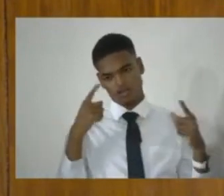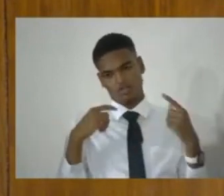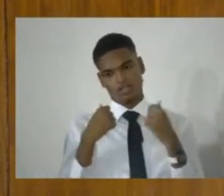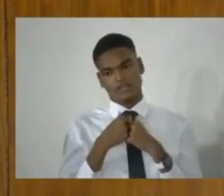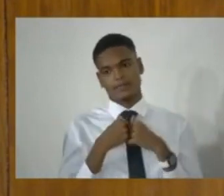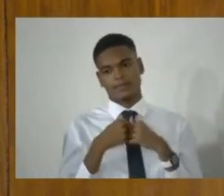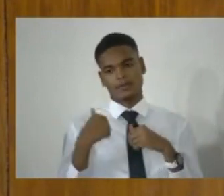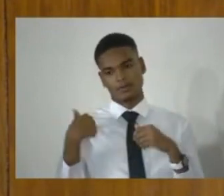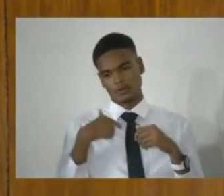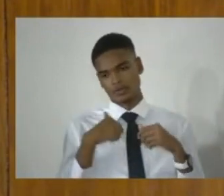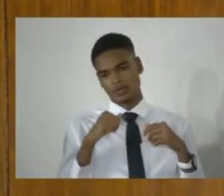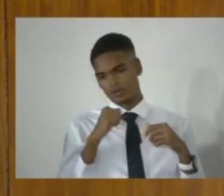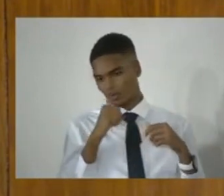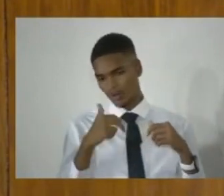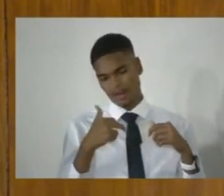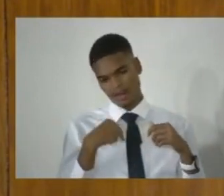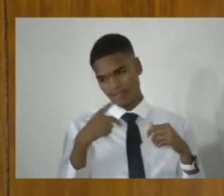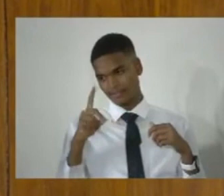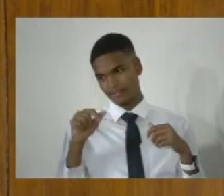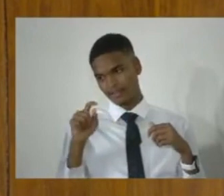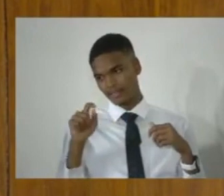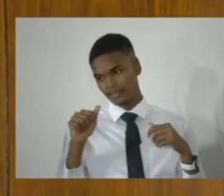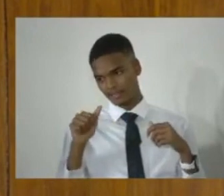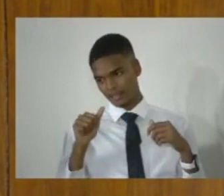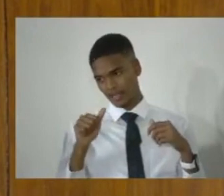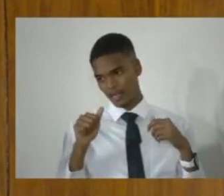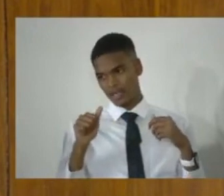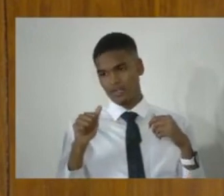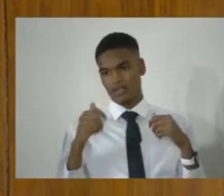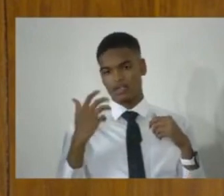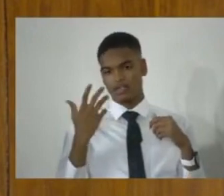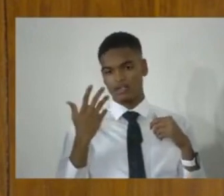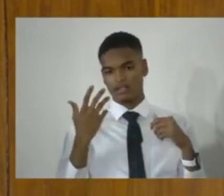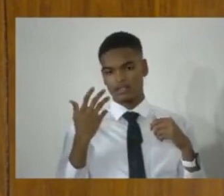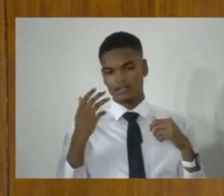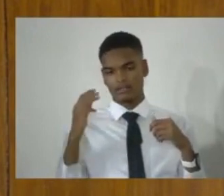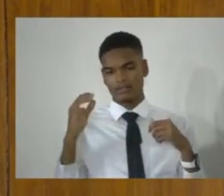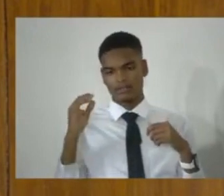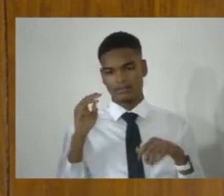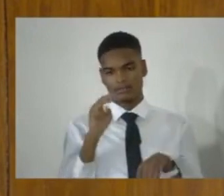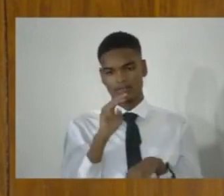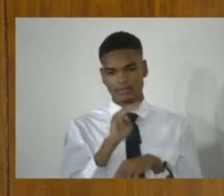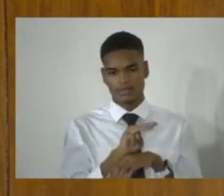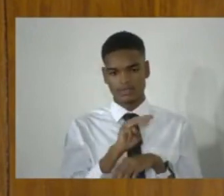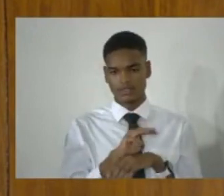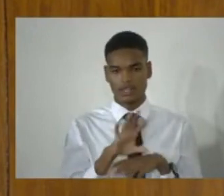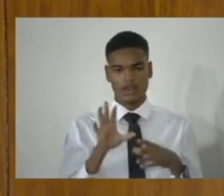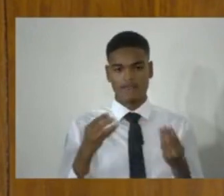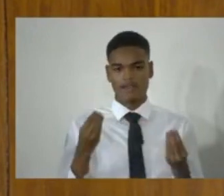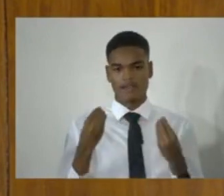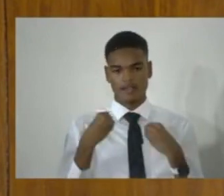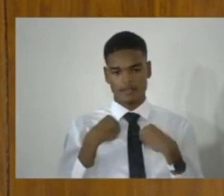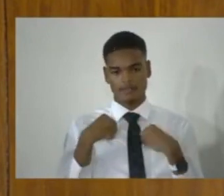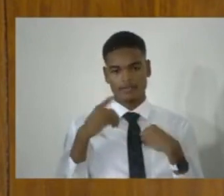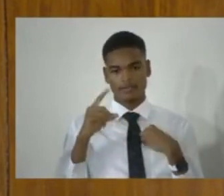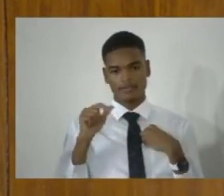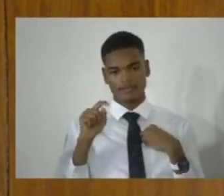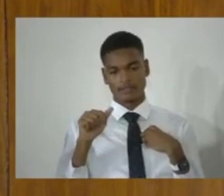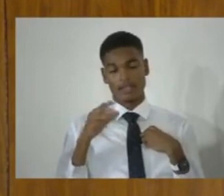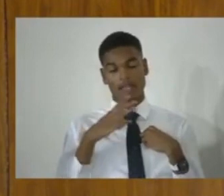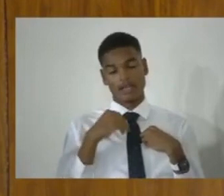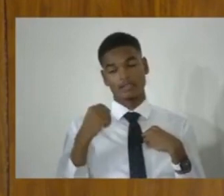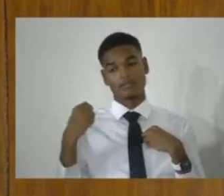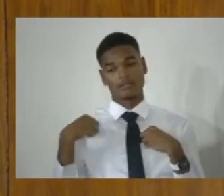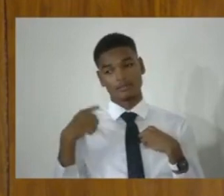We don't have any data before us. The Minister didn't present any data. And I am told that in the Joint